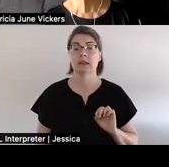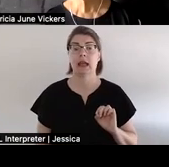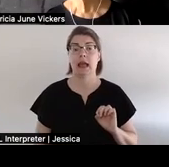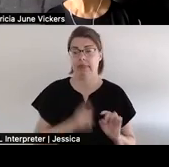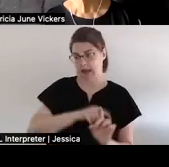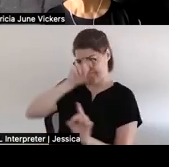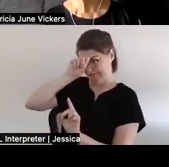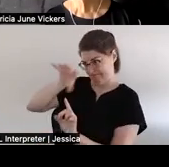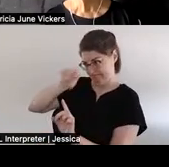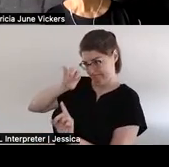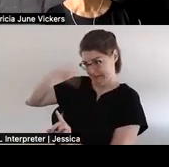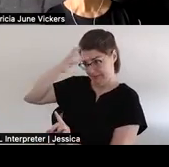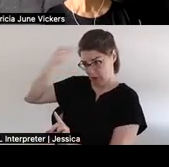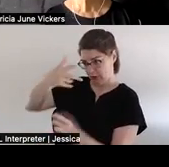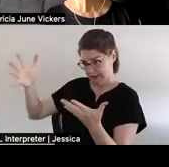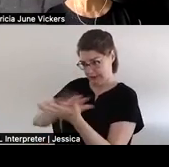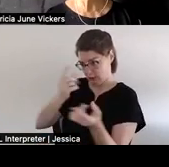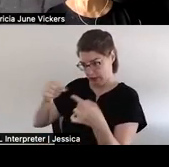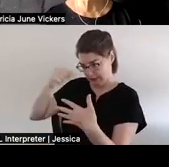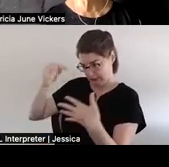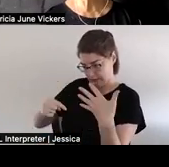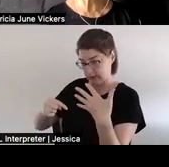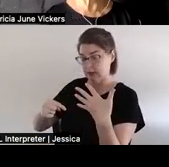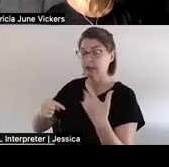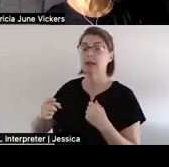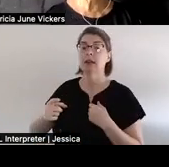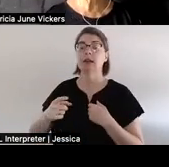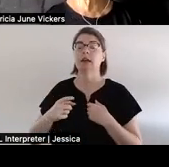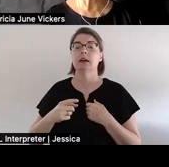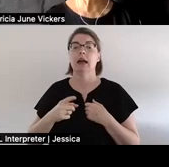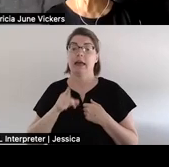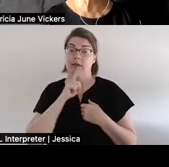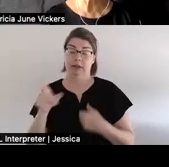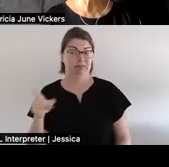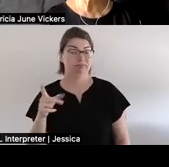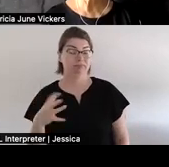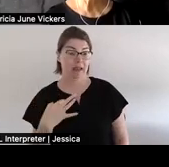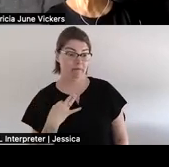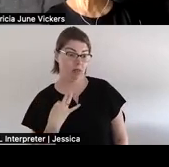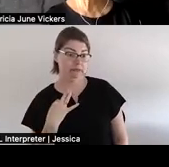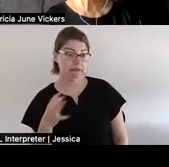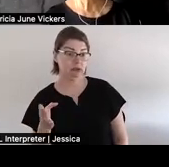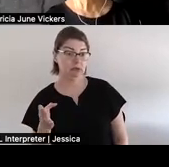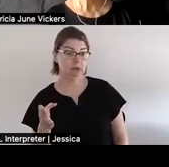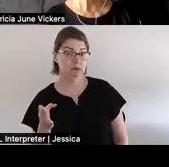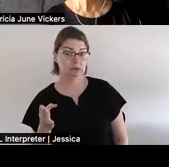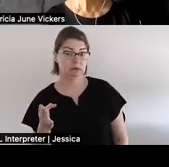were what was done and agreed actually they volunteered to